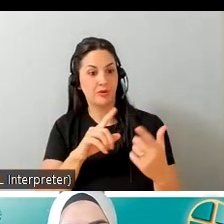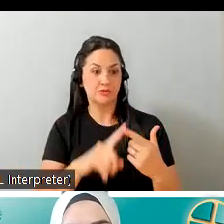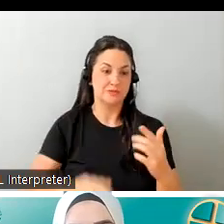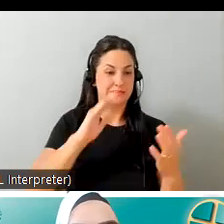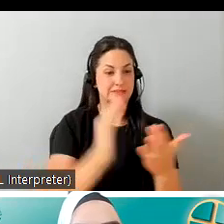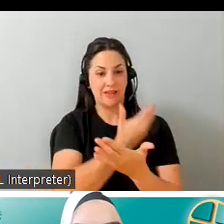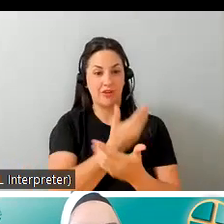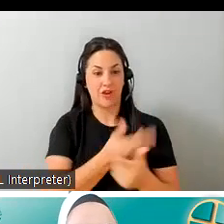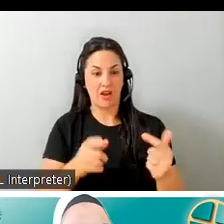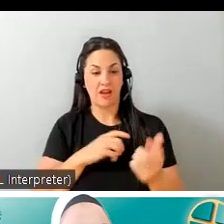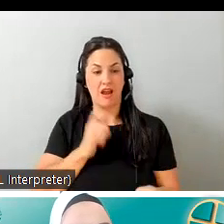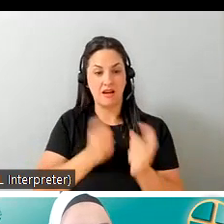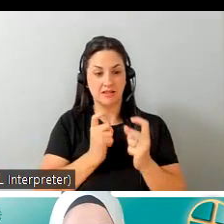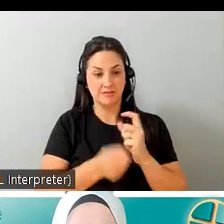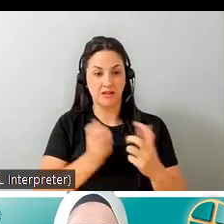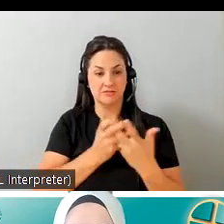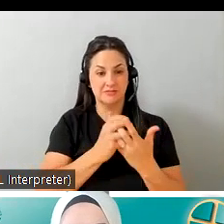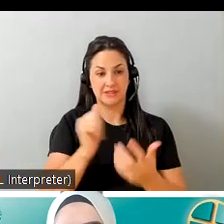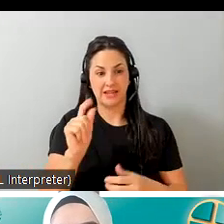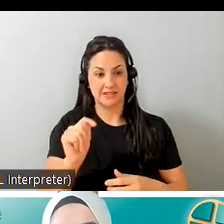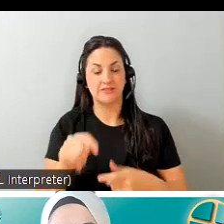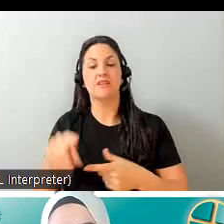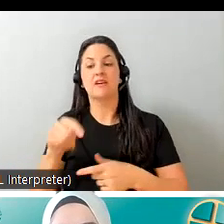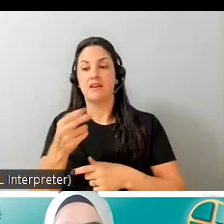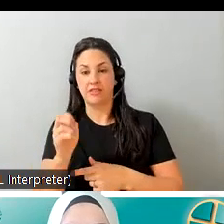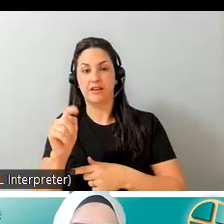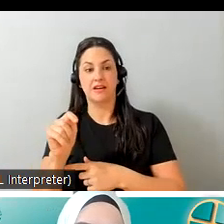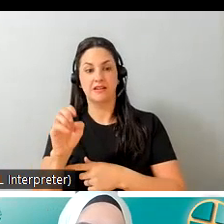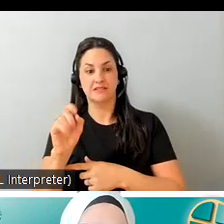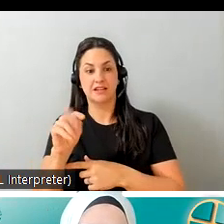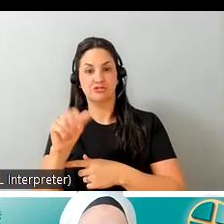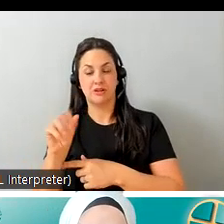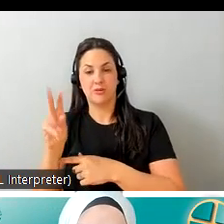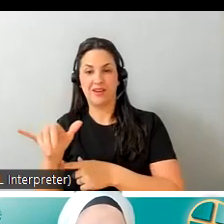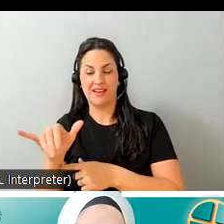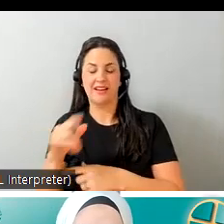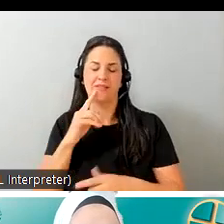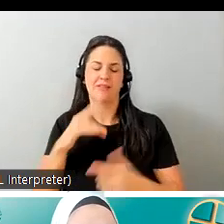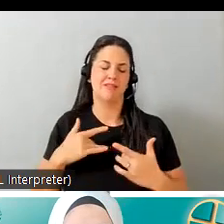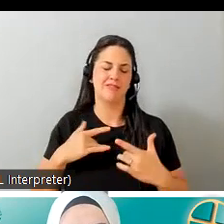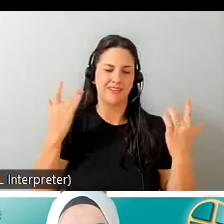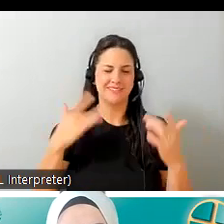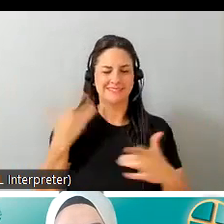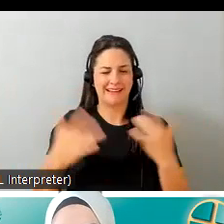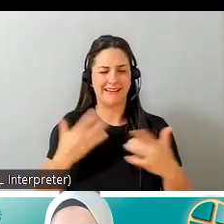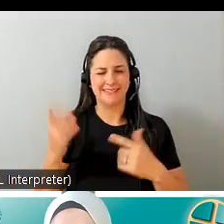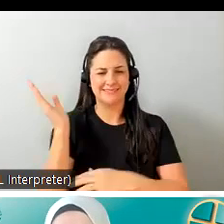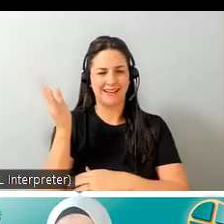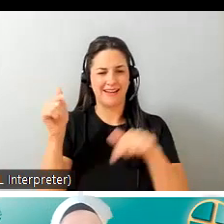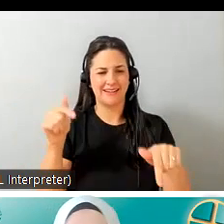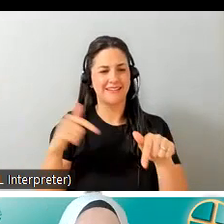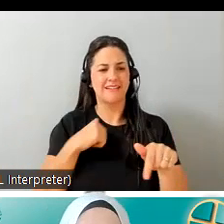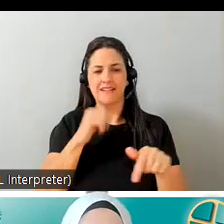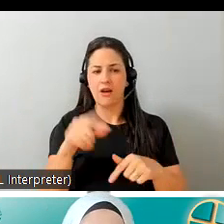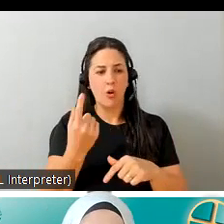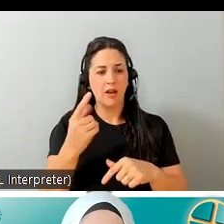art customized assistive technology the tetra way so i'm super excited for this talk because it's not just about what tetra